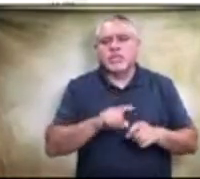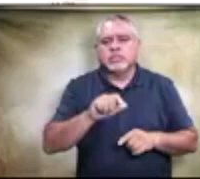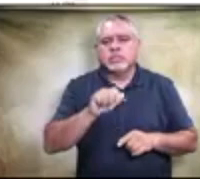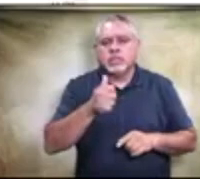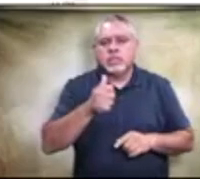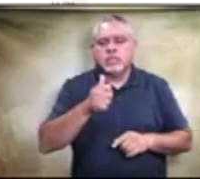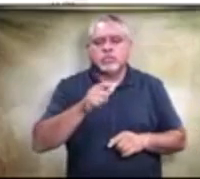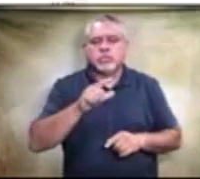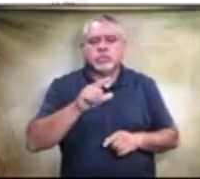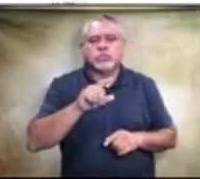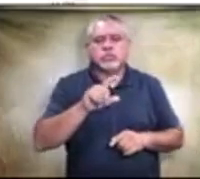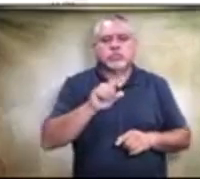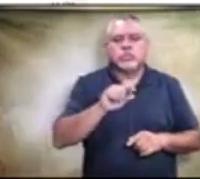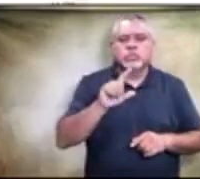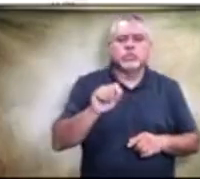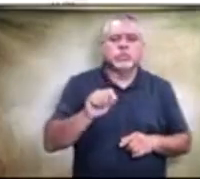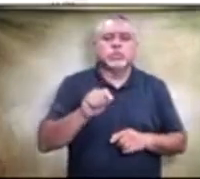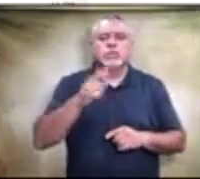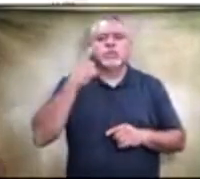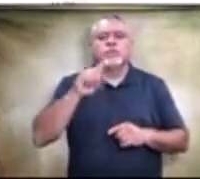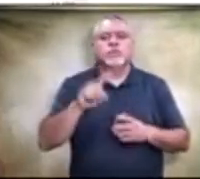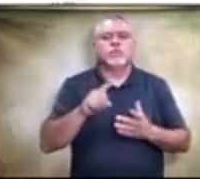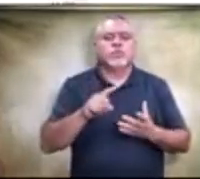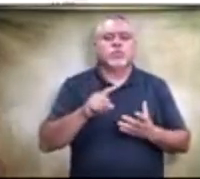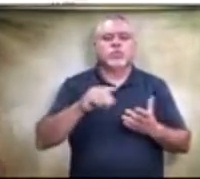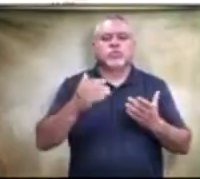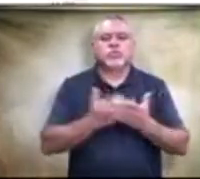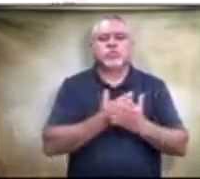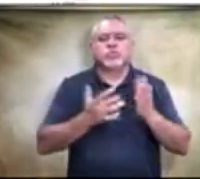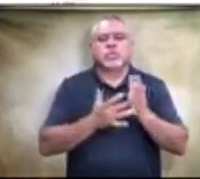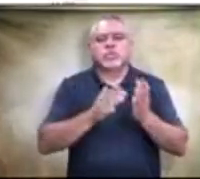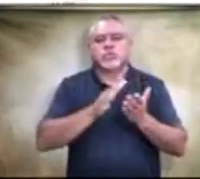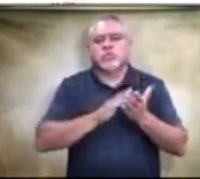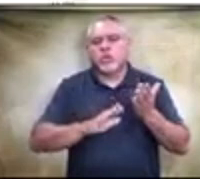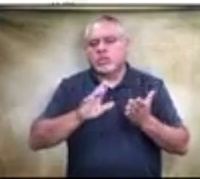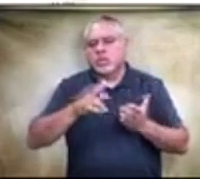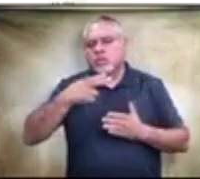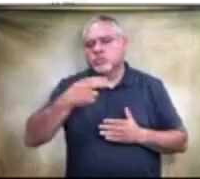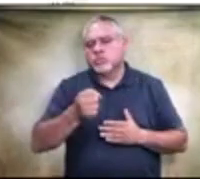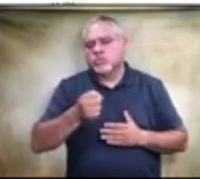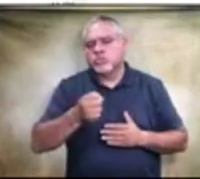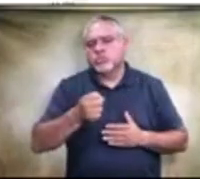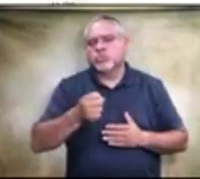for the New Tech College High School. Yes.